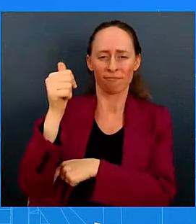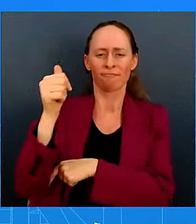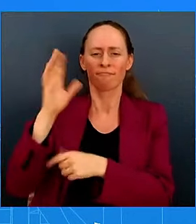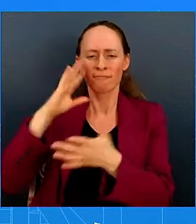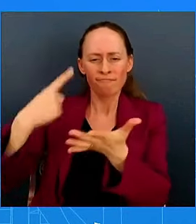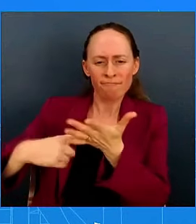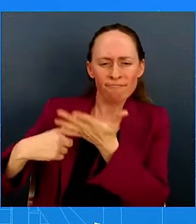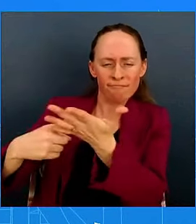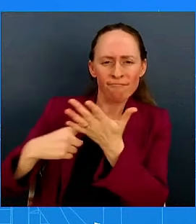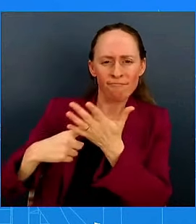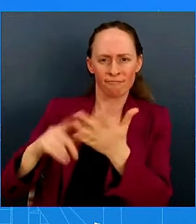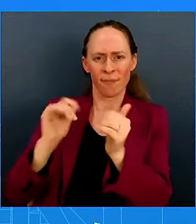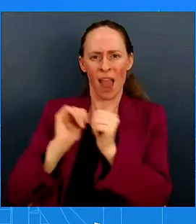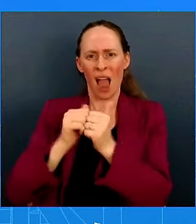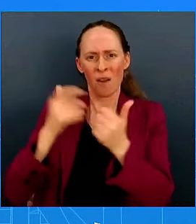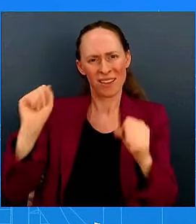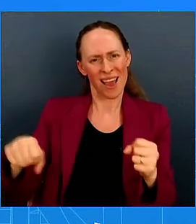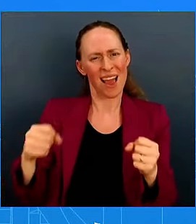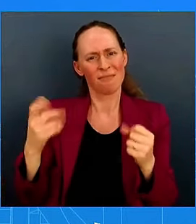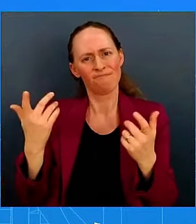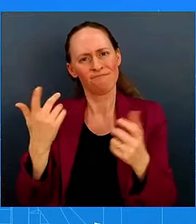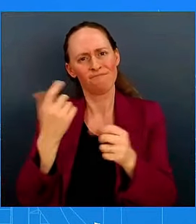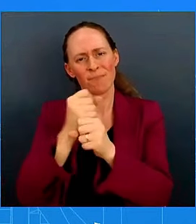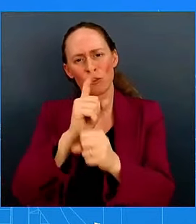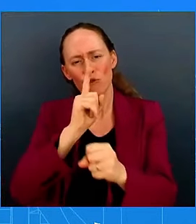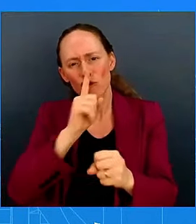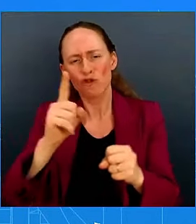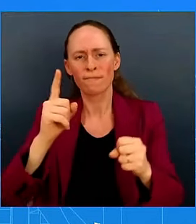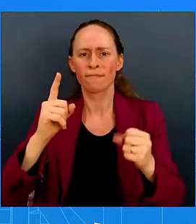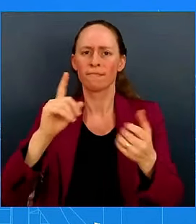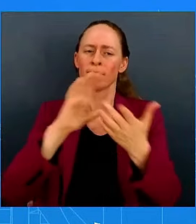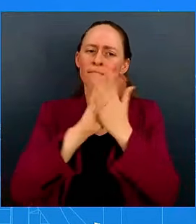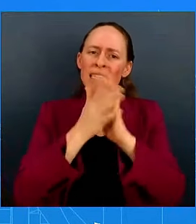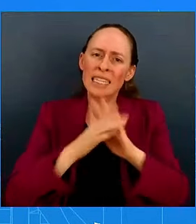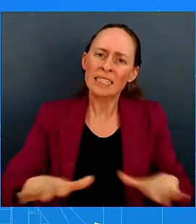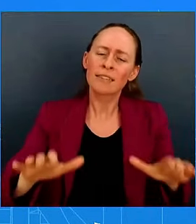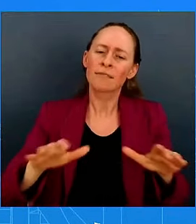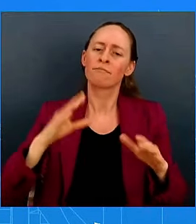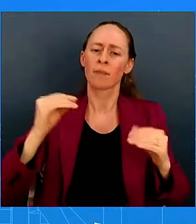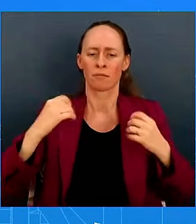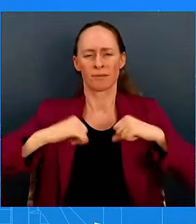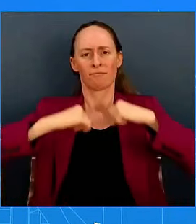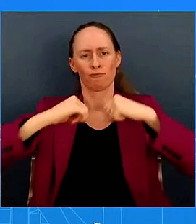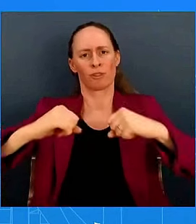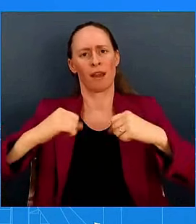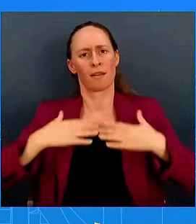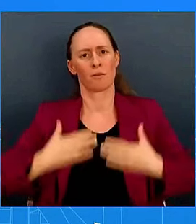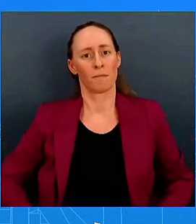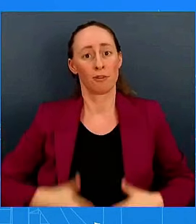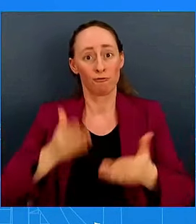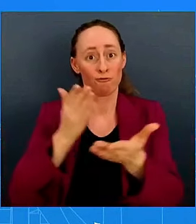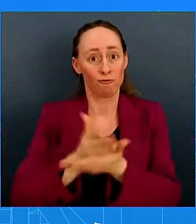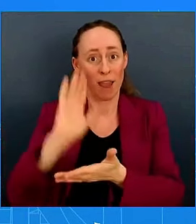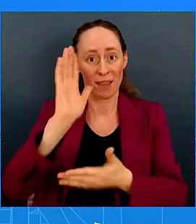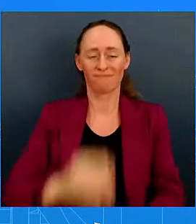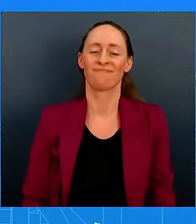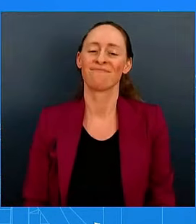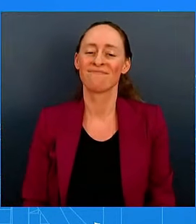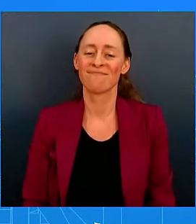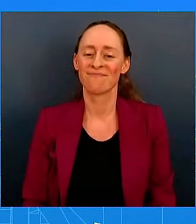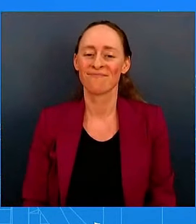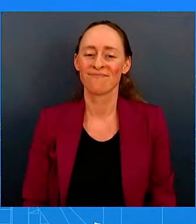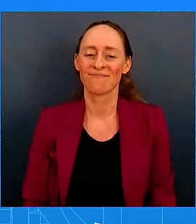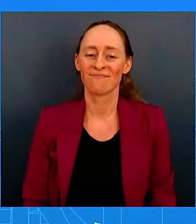safeguarding human rights and States can endure and to prosper. On Tuesday afternoon, the President will host a Summit of the Global